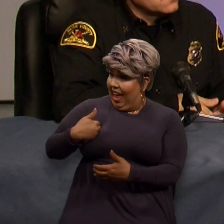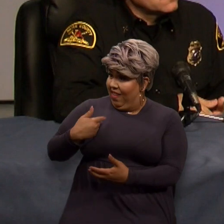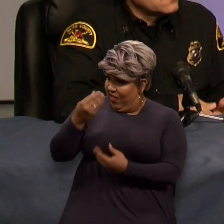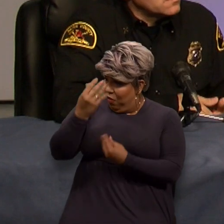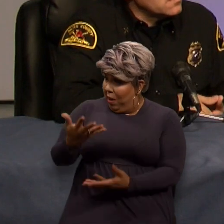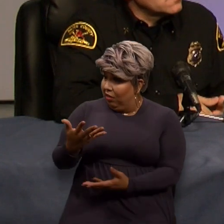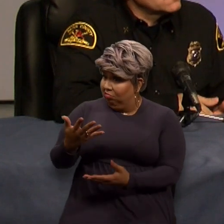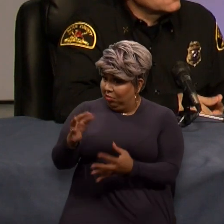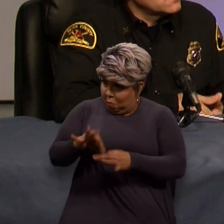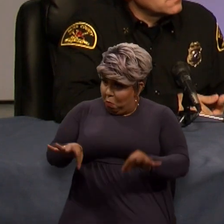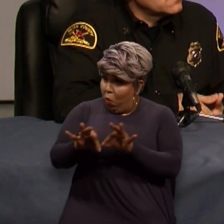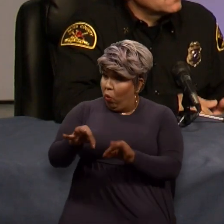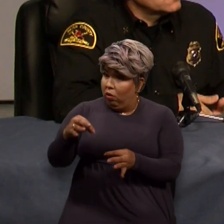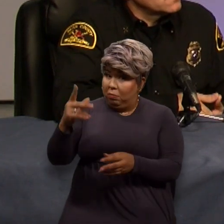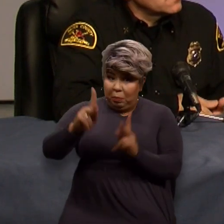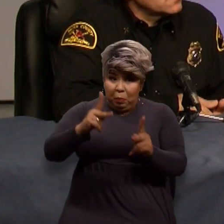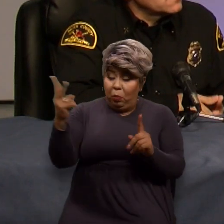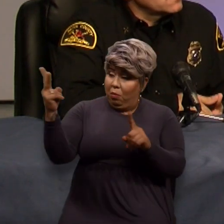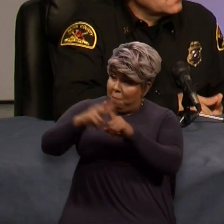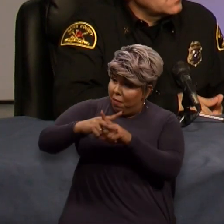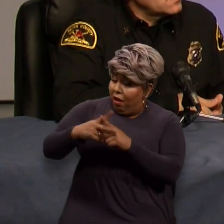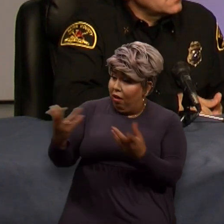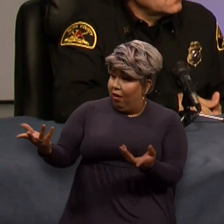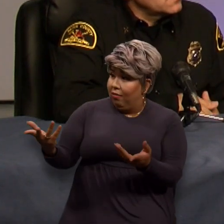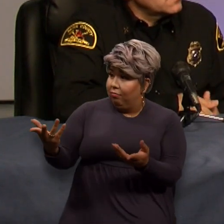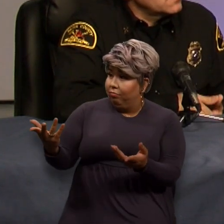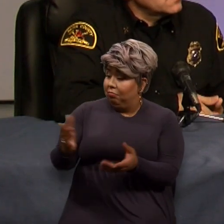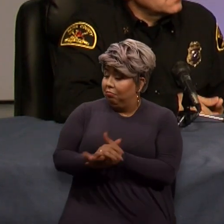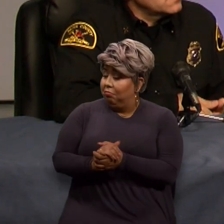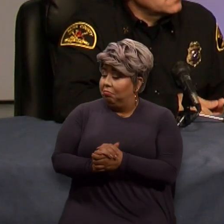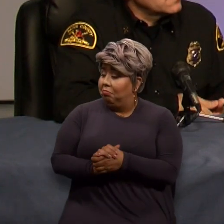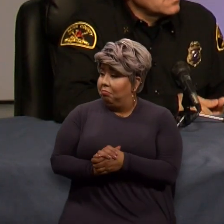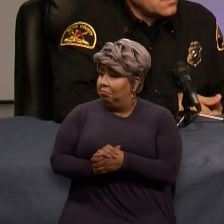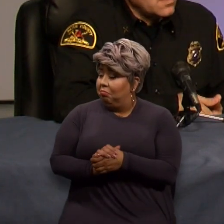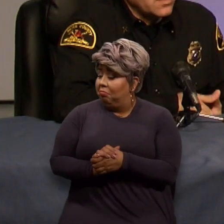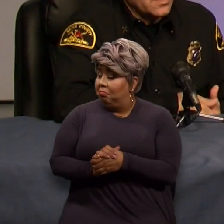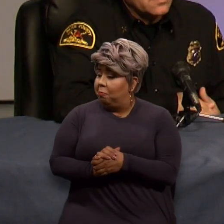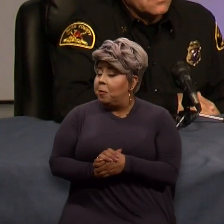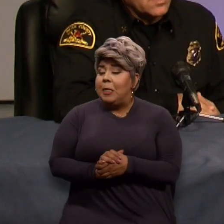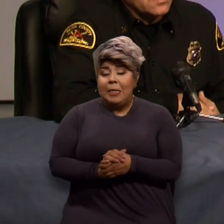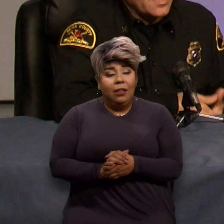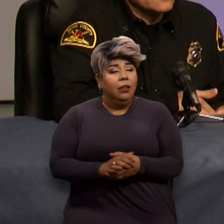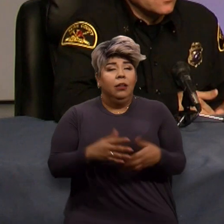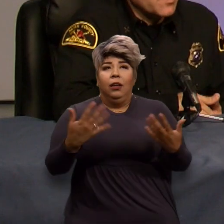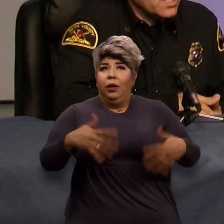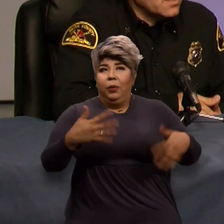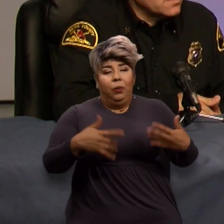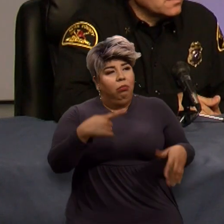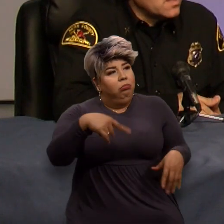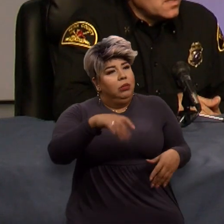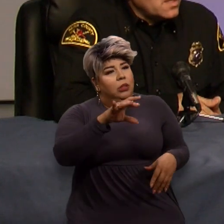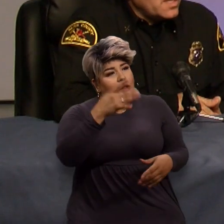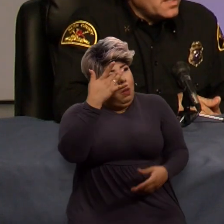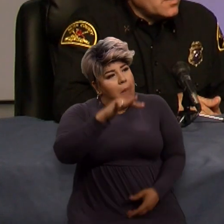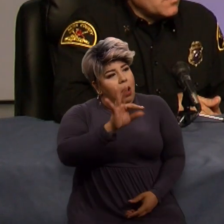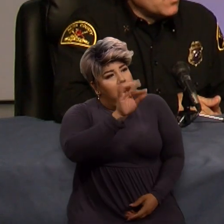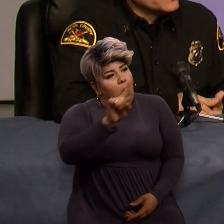sign up to have the information out for you to respond to these emergencies? It's excellent because